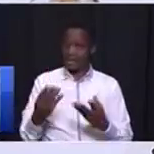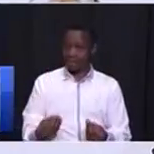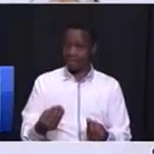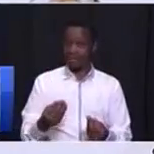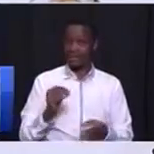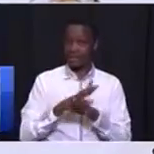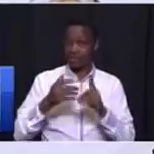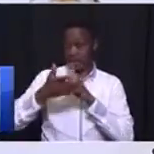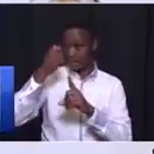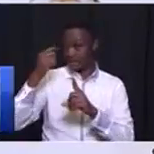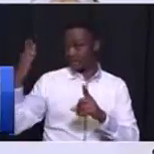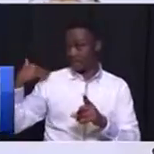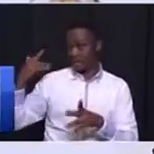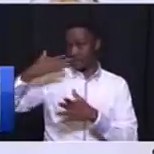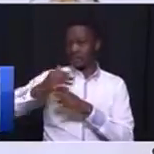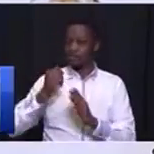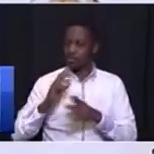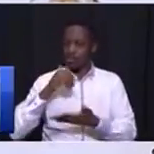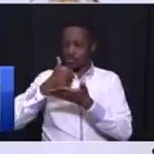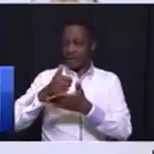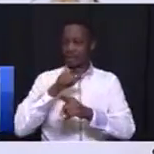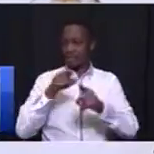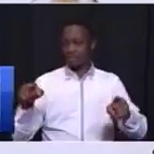have achieved in the last five years.